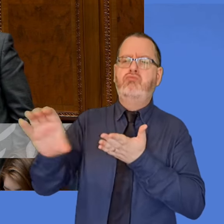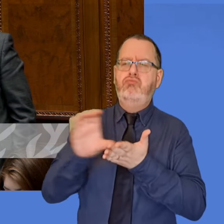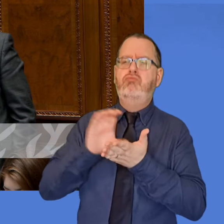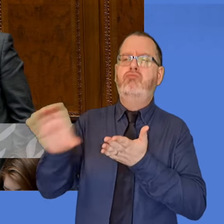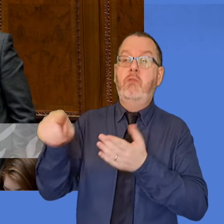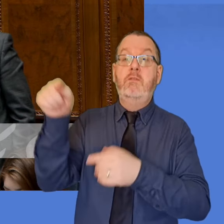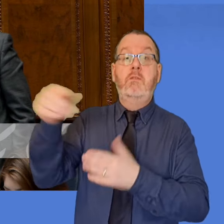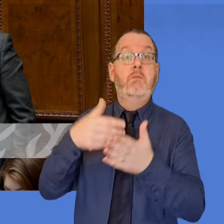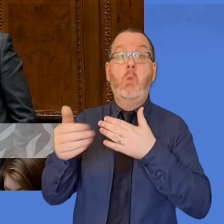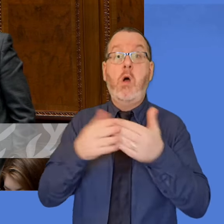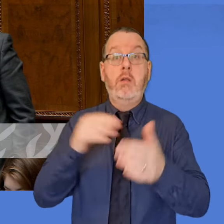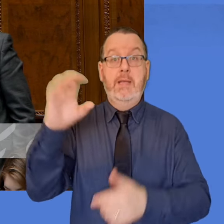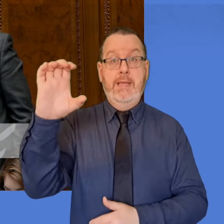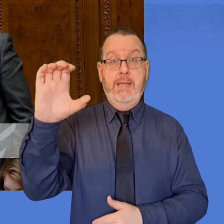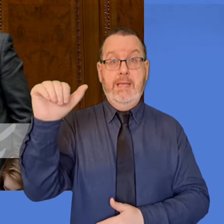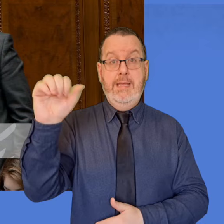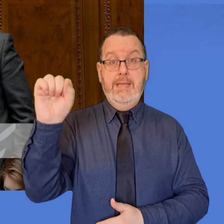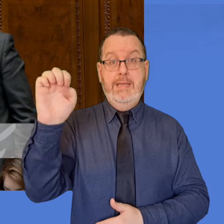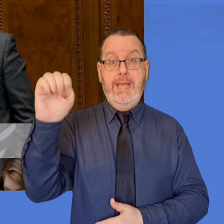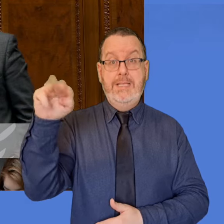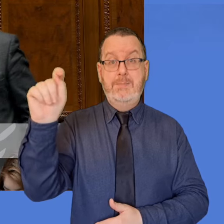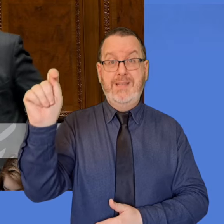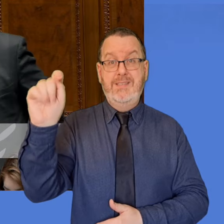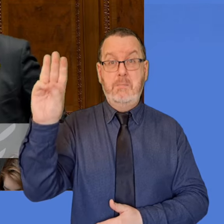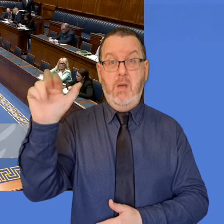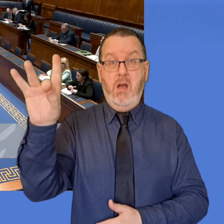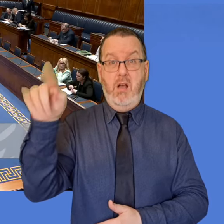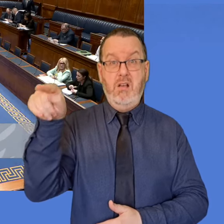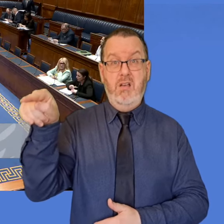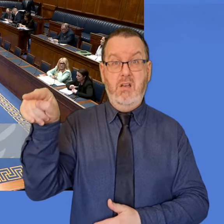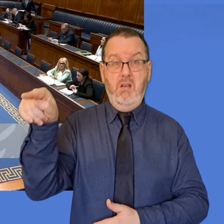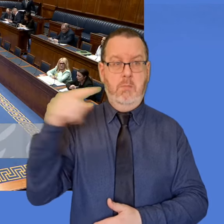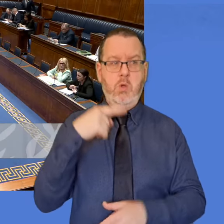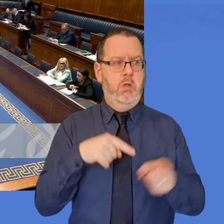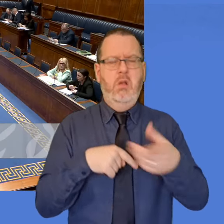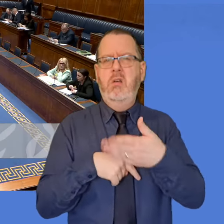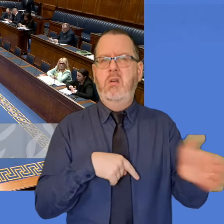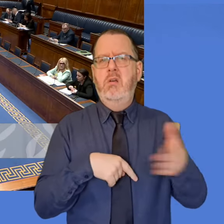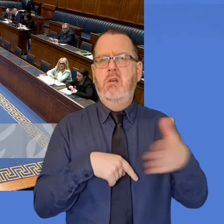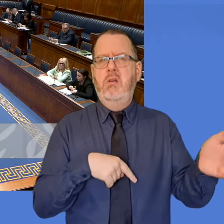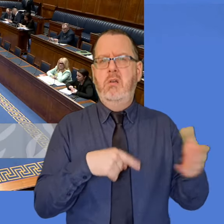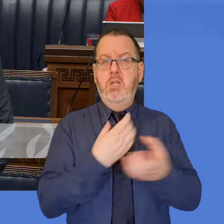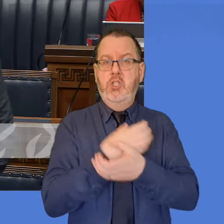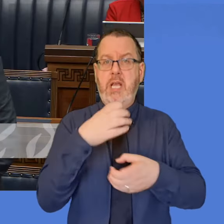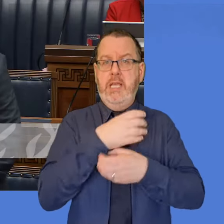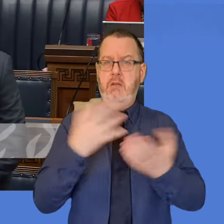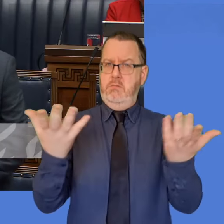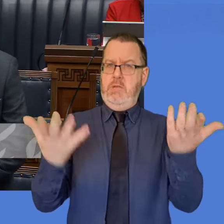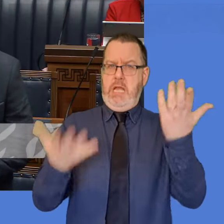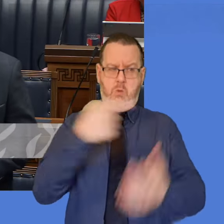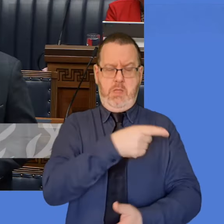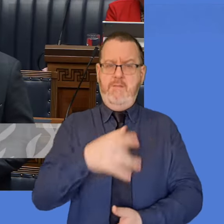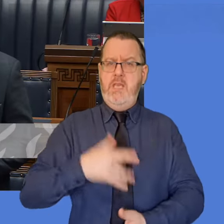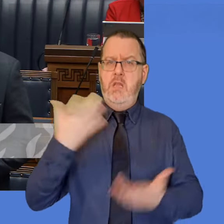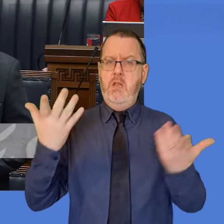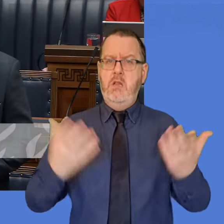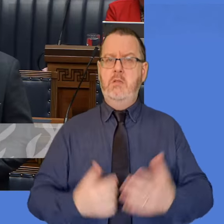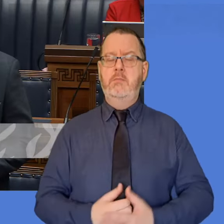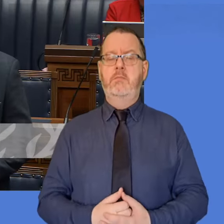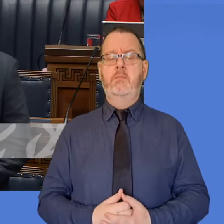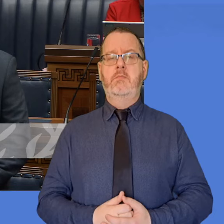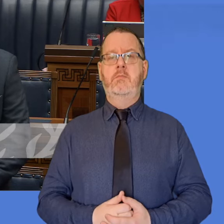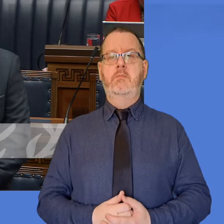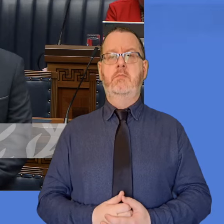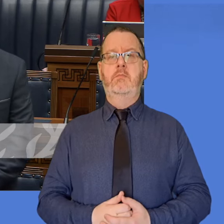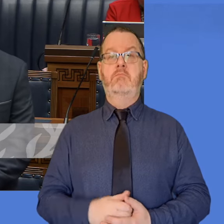strategies such as that go underfunded? Minister. So the member will be aware that there are a number